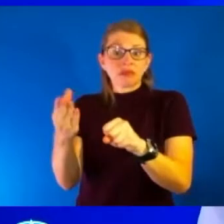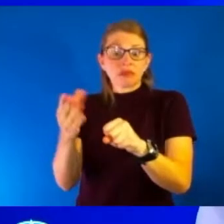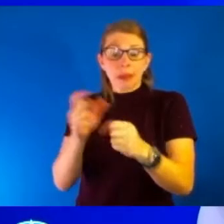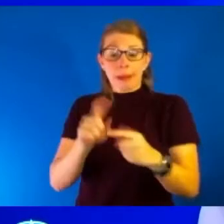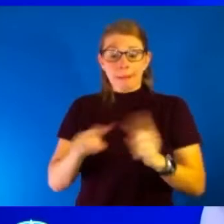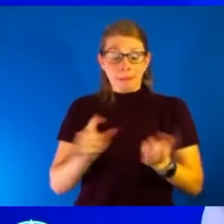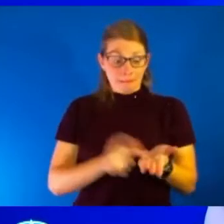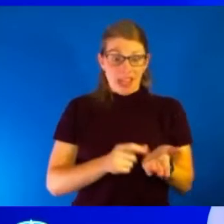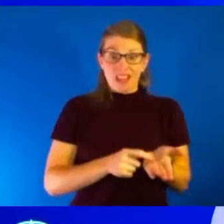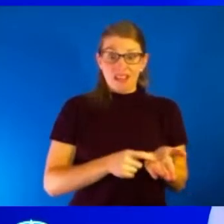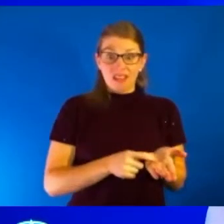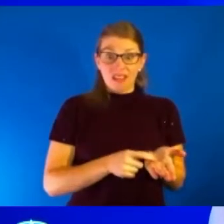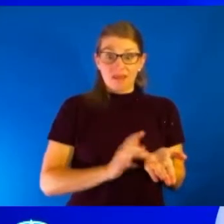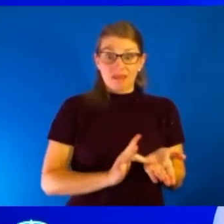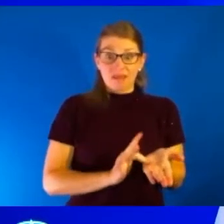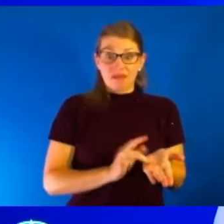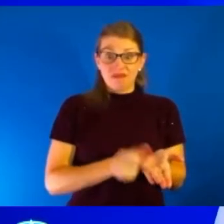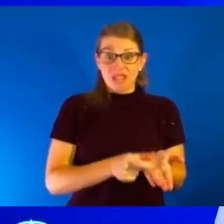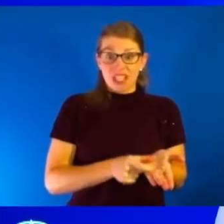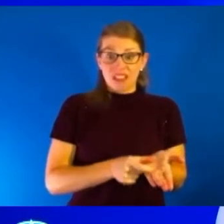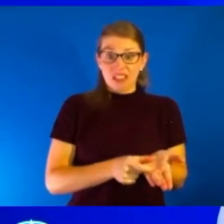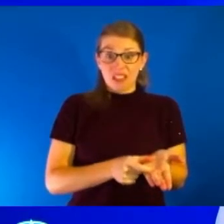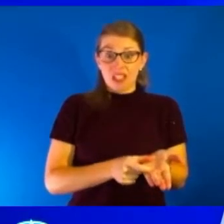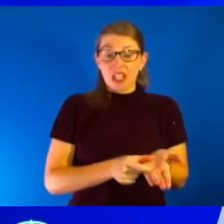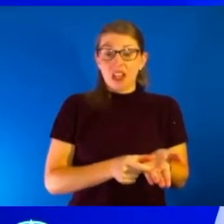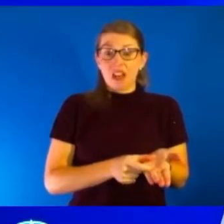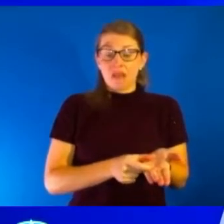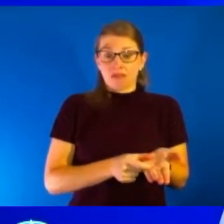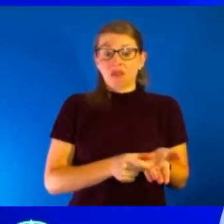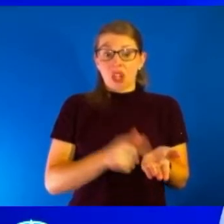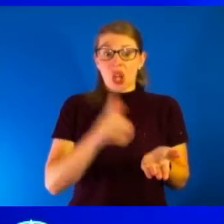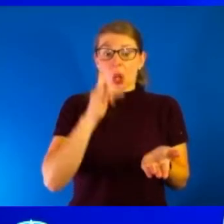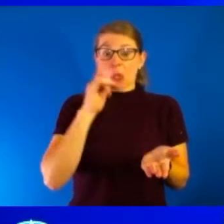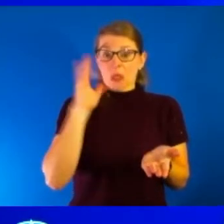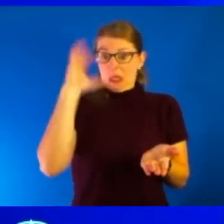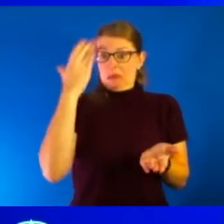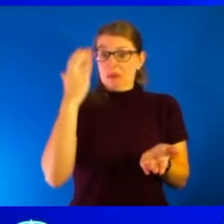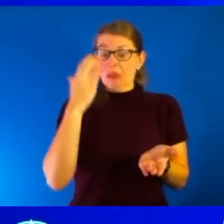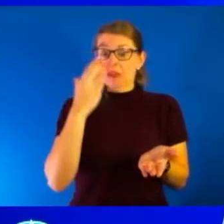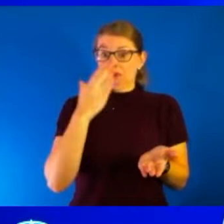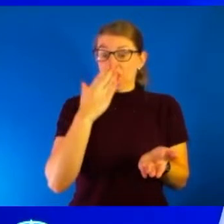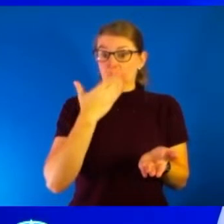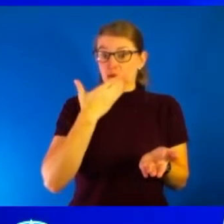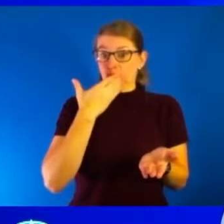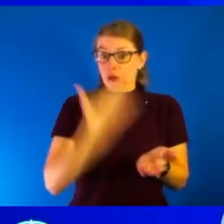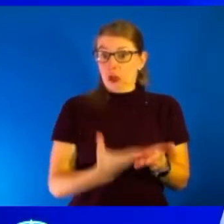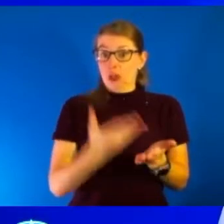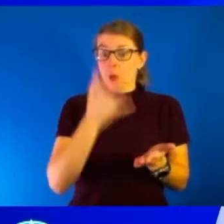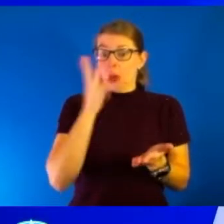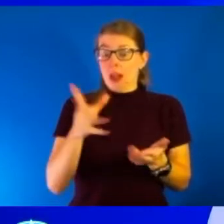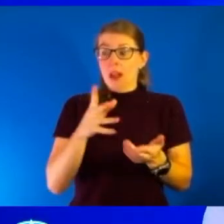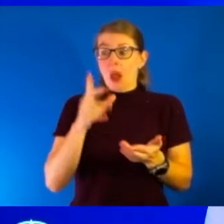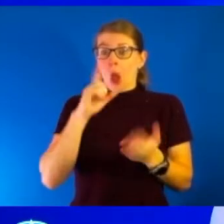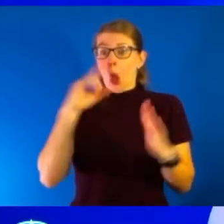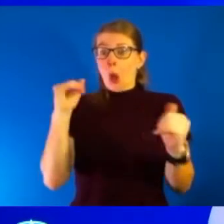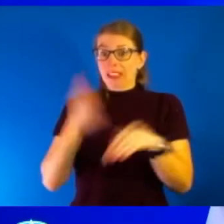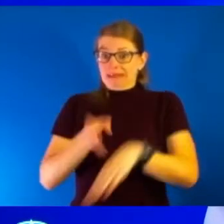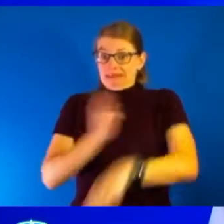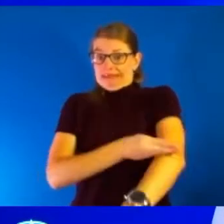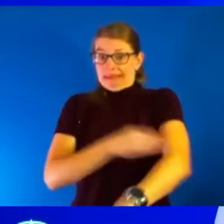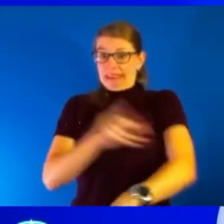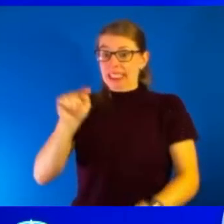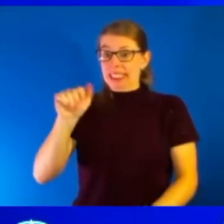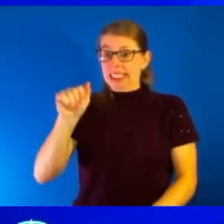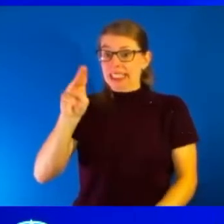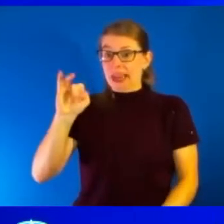be, and what it sounds like is it will be very good. It will be even better than Tamiflu as far as hopefully protecting